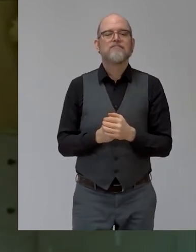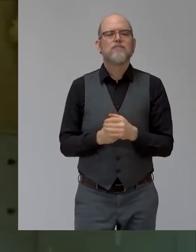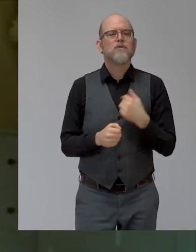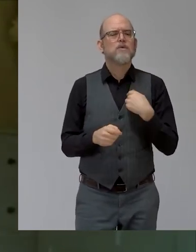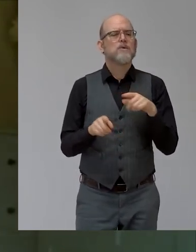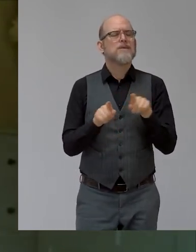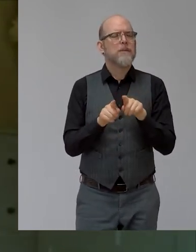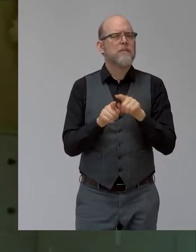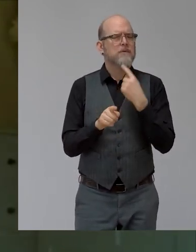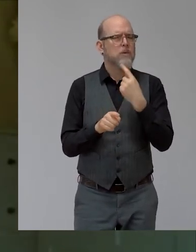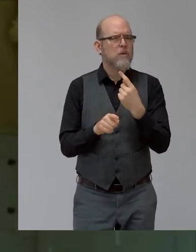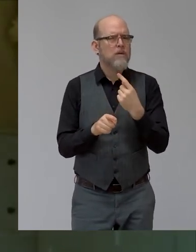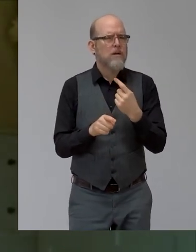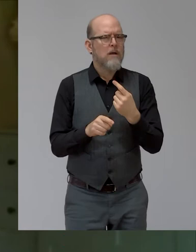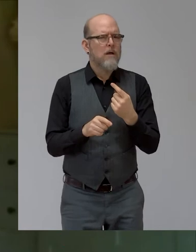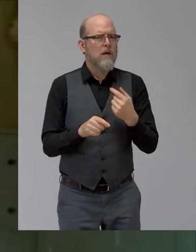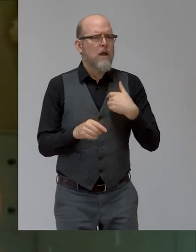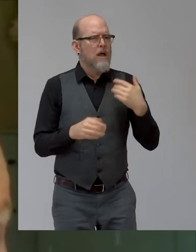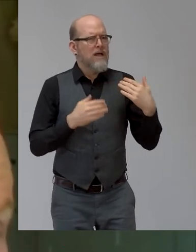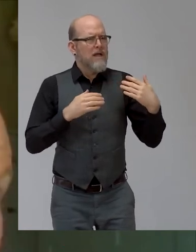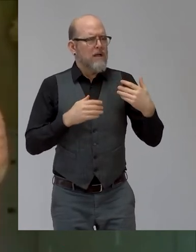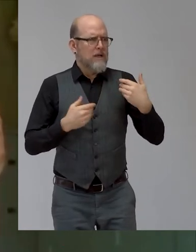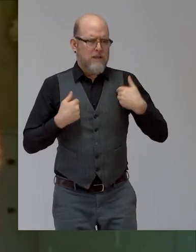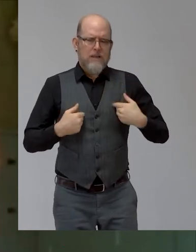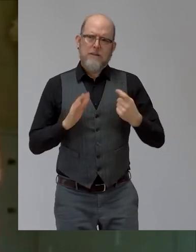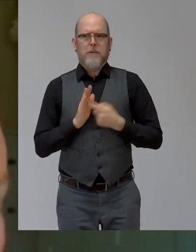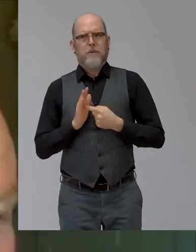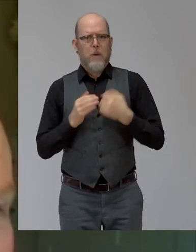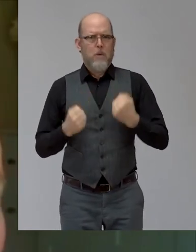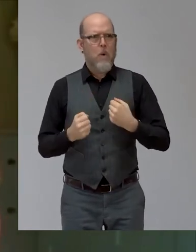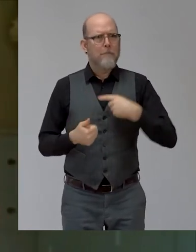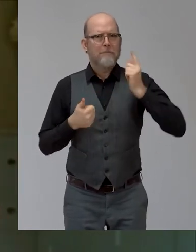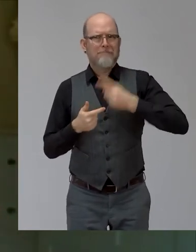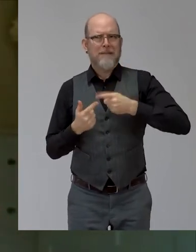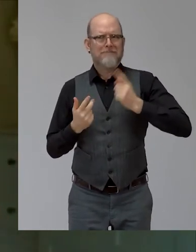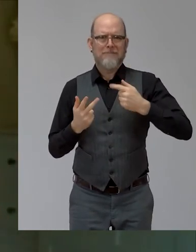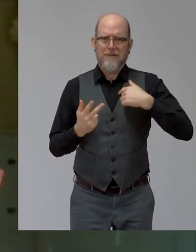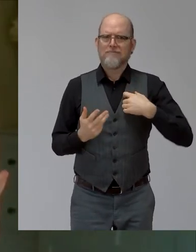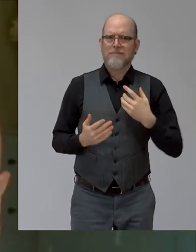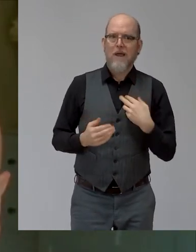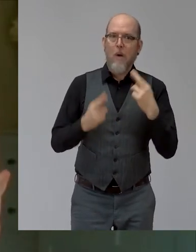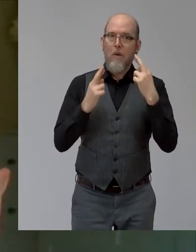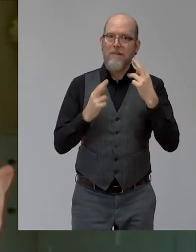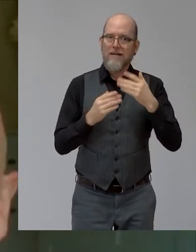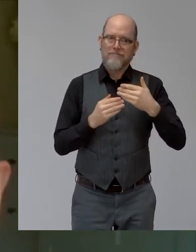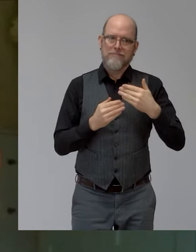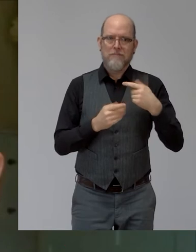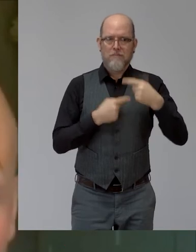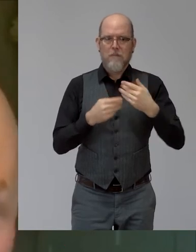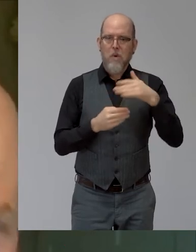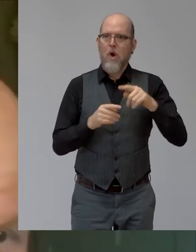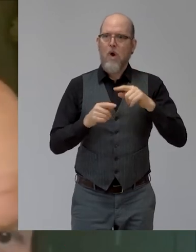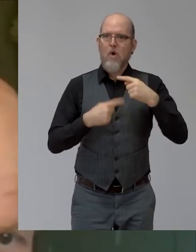and I'm as demanding as a leader. Um, I hope I'm a little bit more inspiring. Um, I hope people think of, you know,